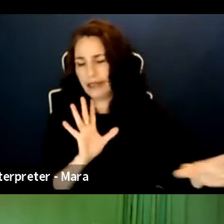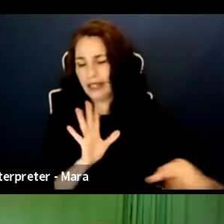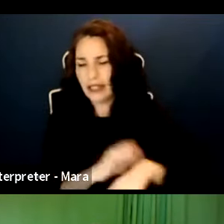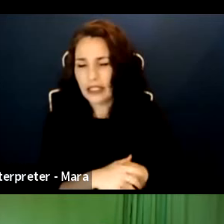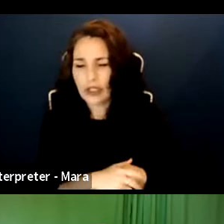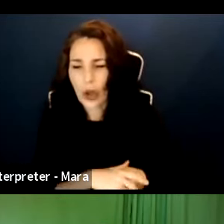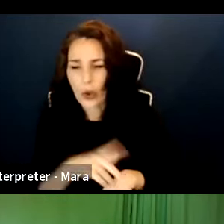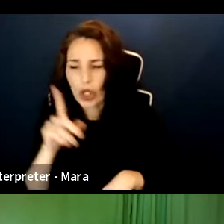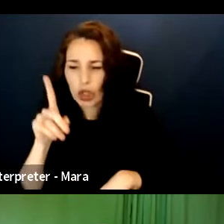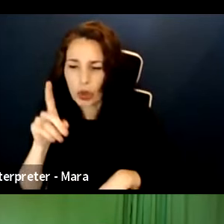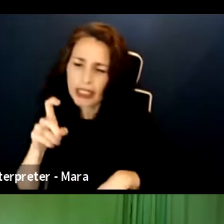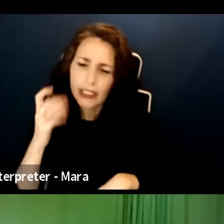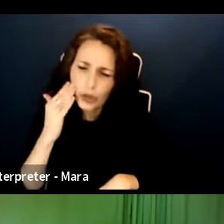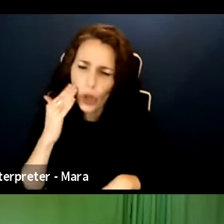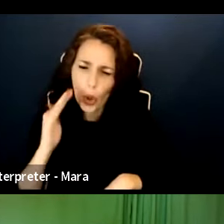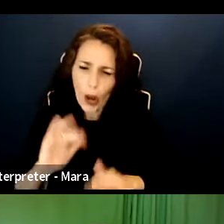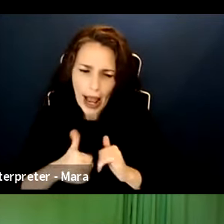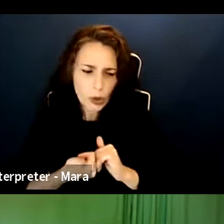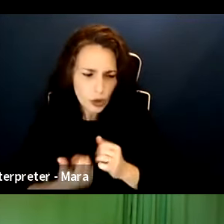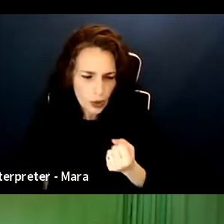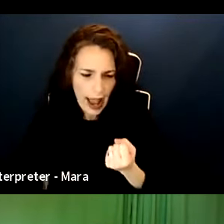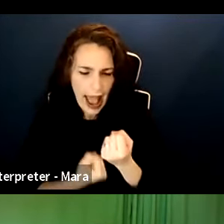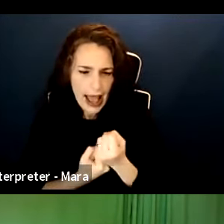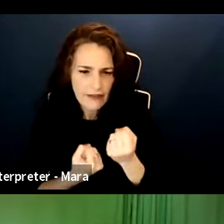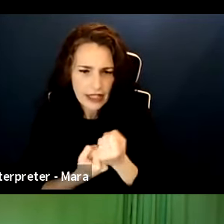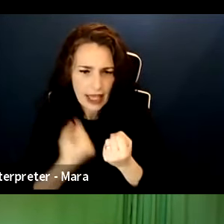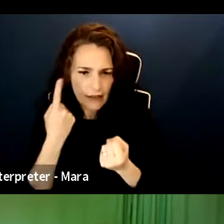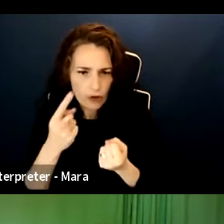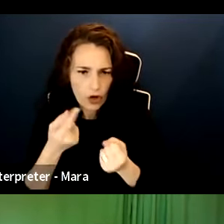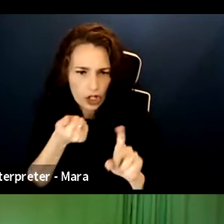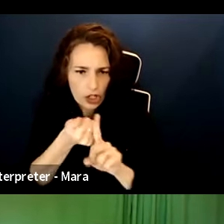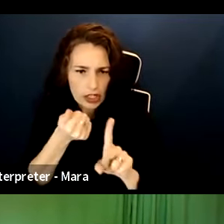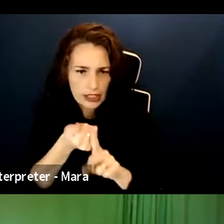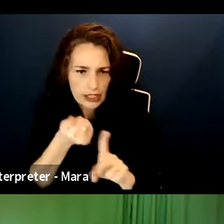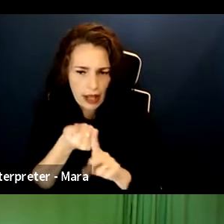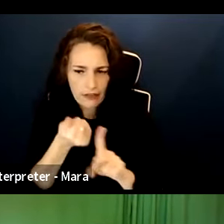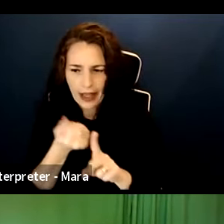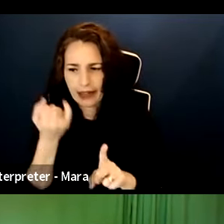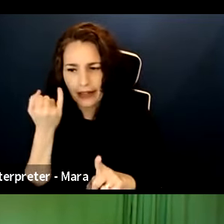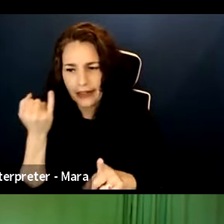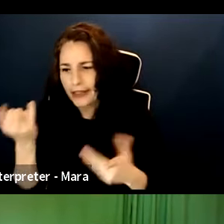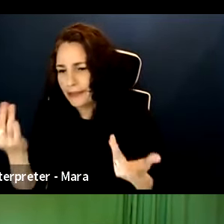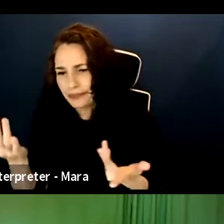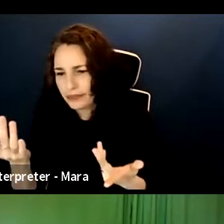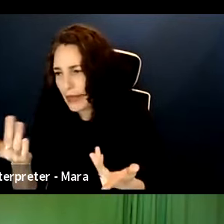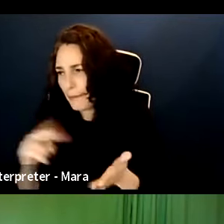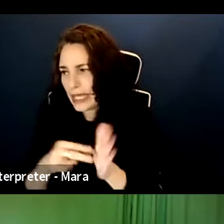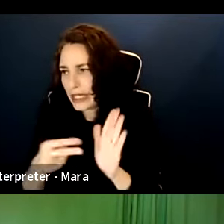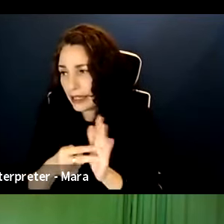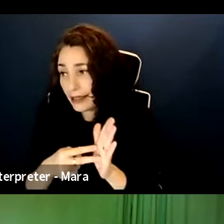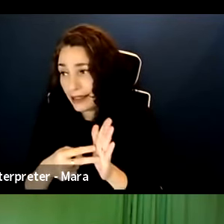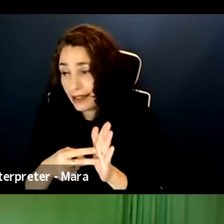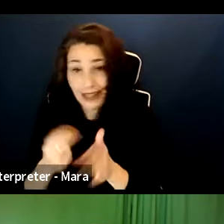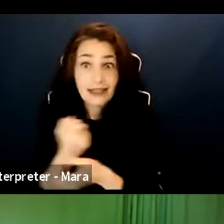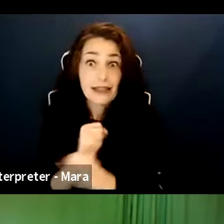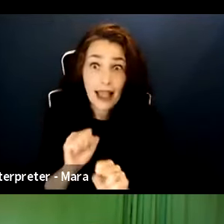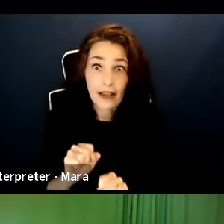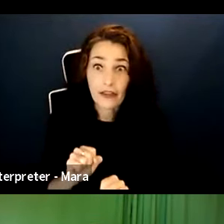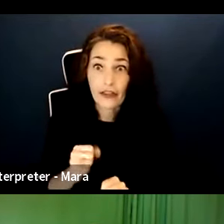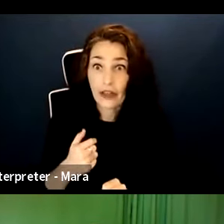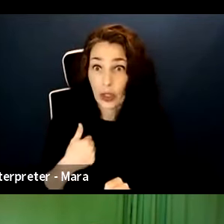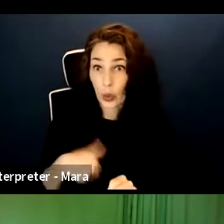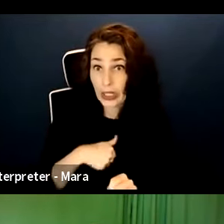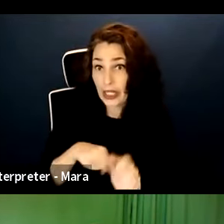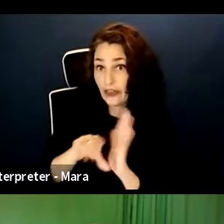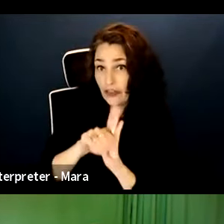mean, this, yeah, I filmed a sketch of the, you know, we both were in masks the whole time. The cinematographer was in, uh, I was in it. So